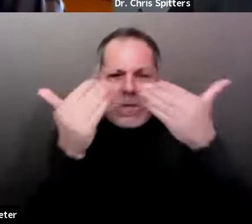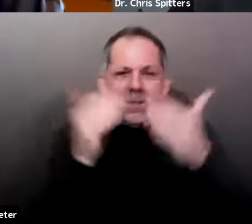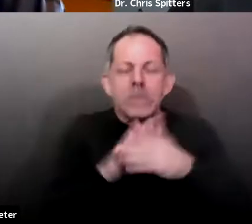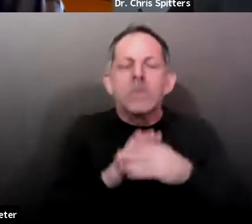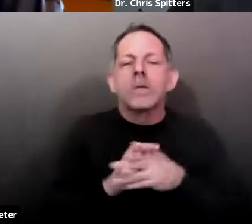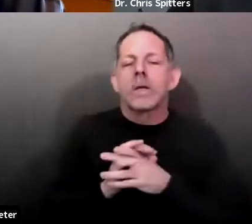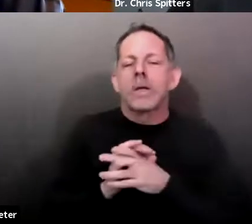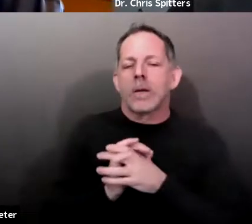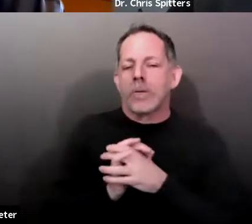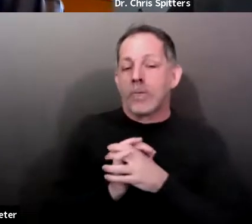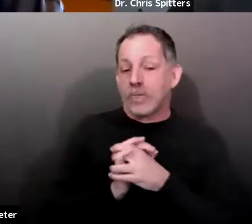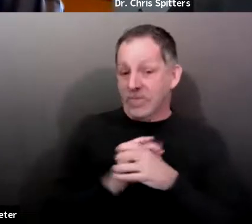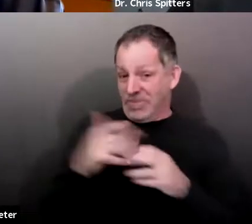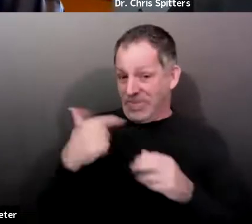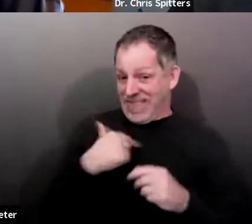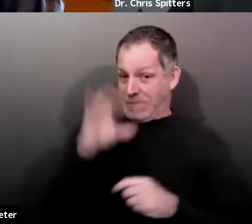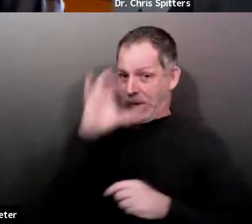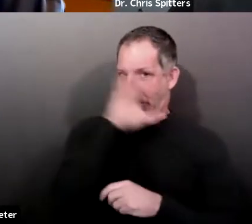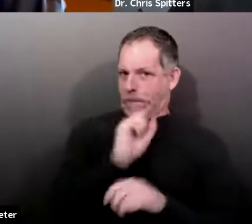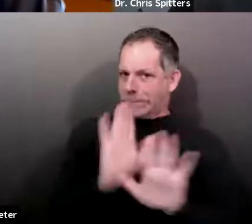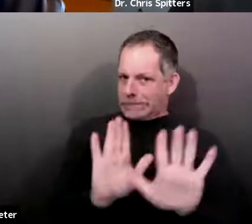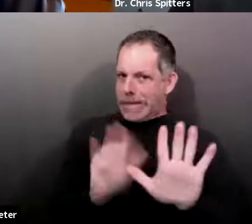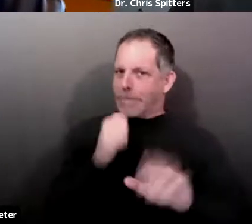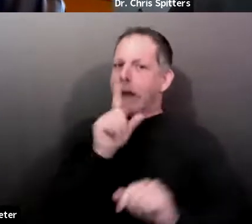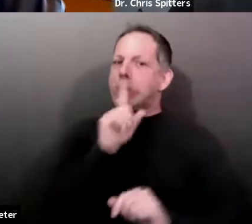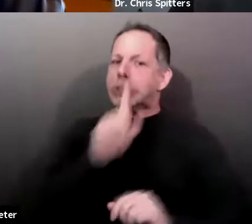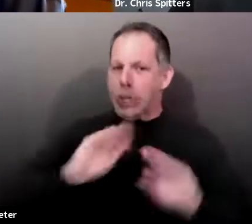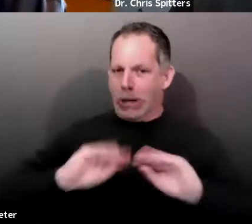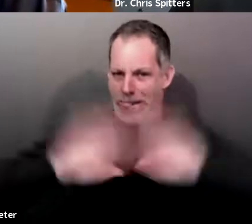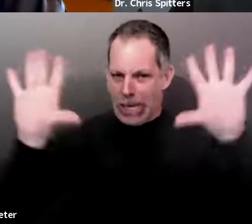look that up and get that back to you. Okay?